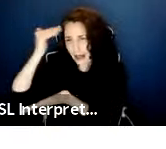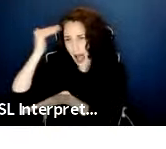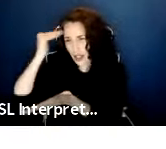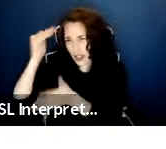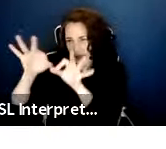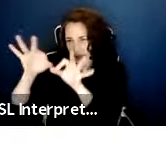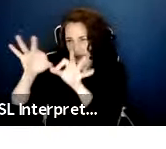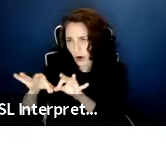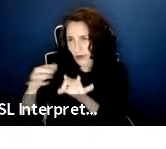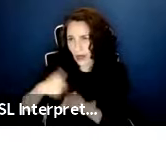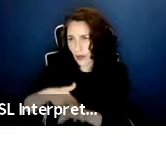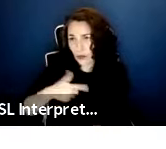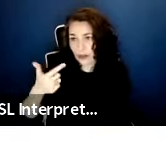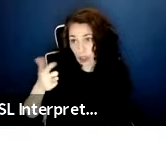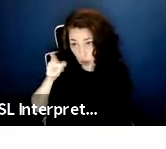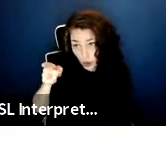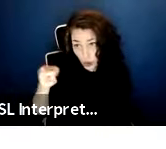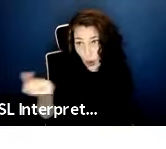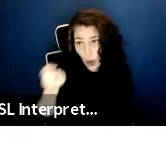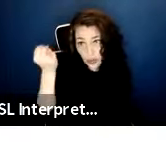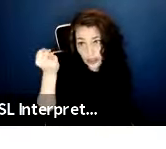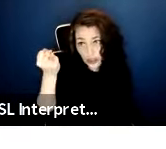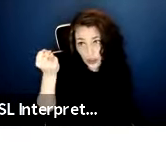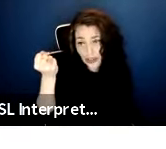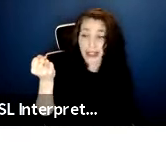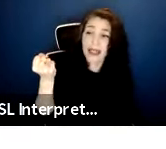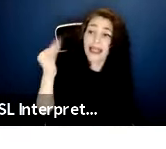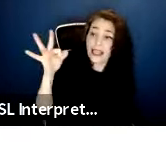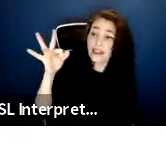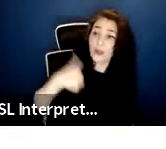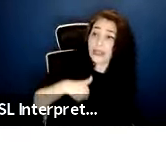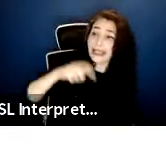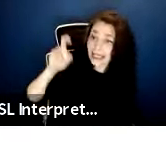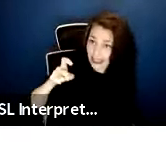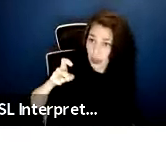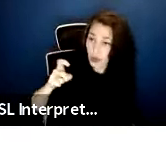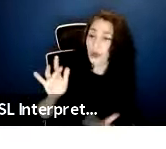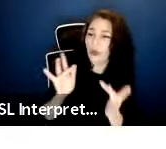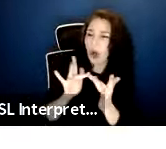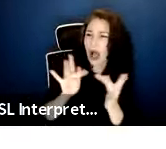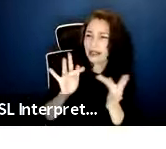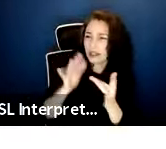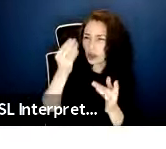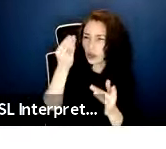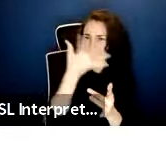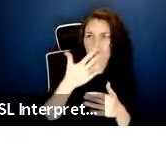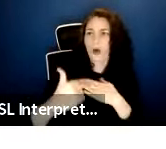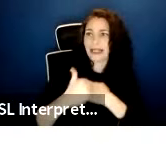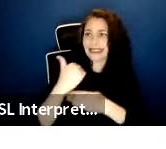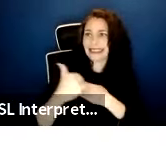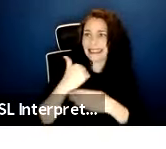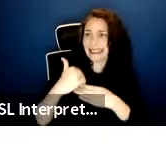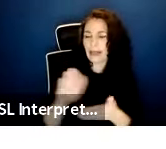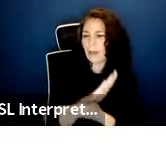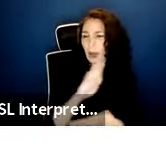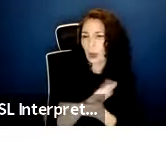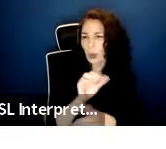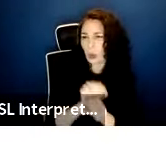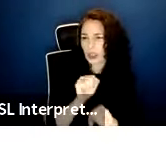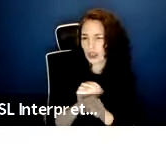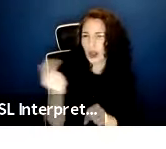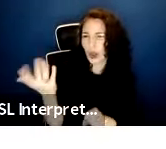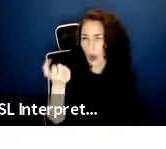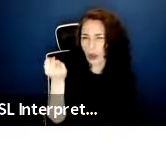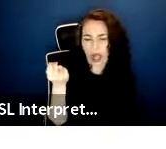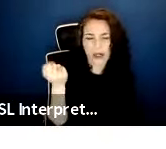We'll let you know if we need you to send them in, but you don't necessarily have to send us all of your paperwork under this agreement. Again, terms